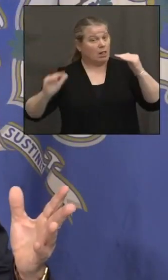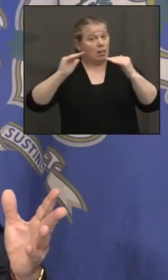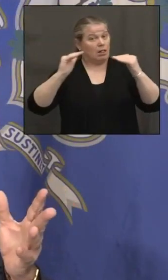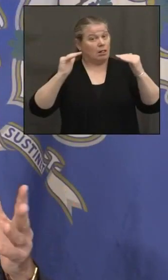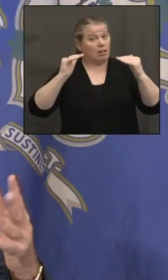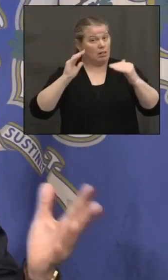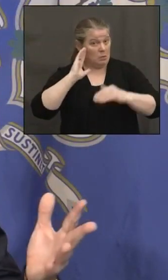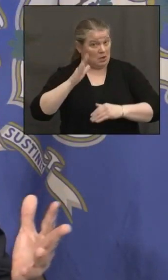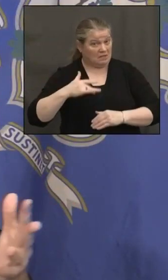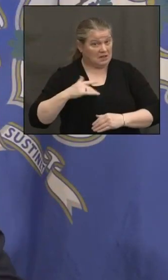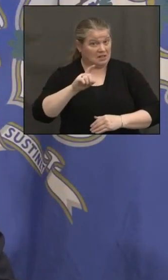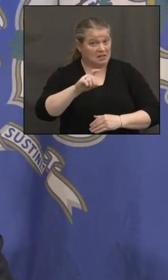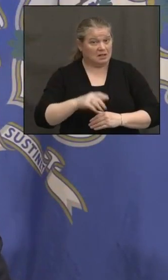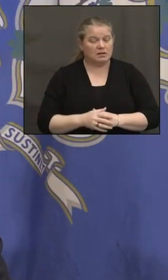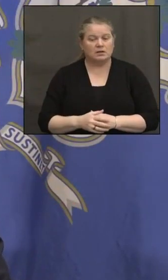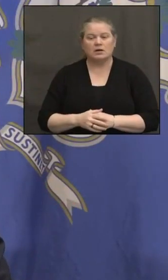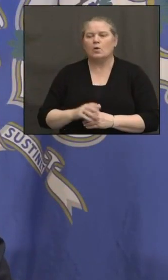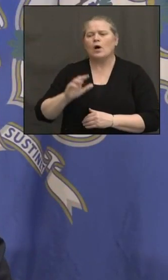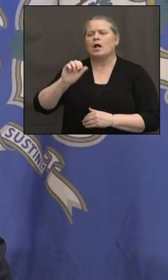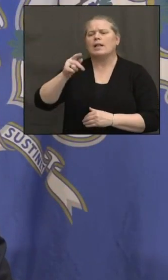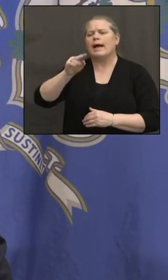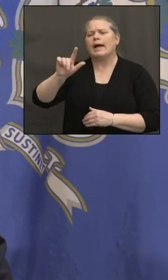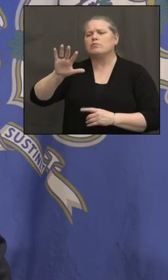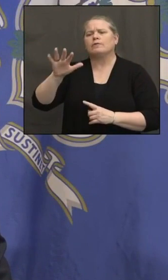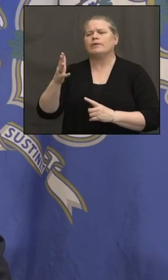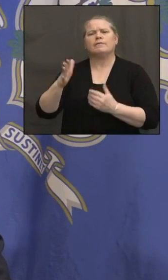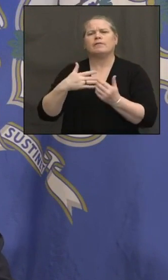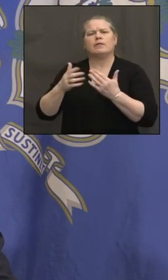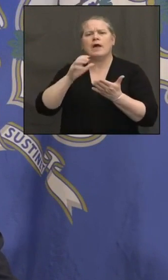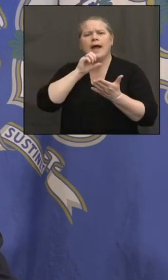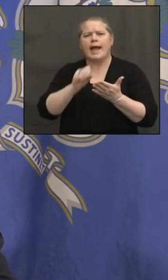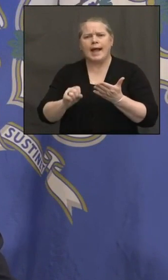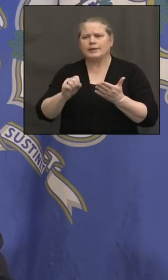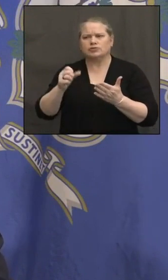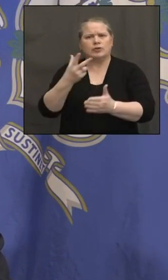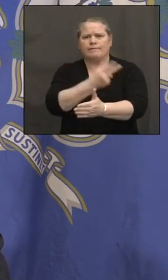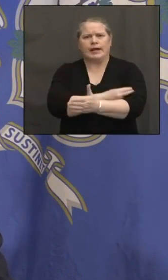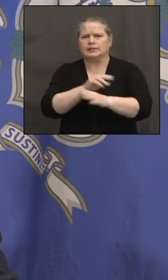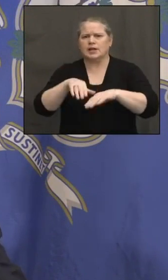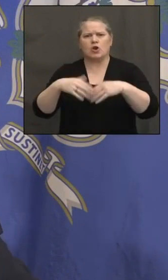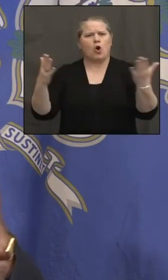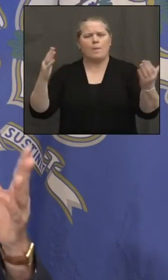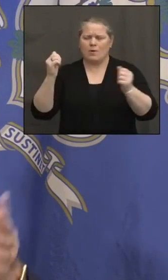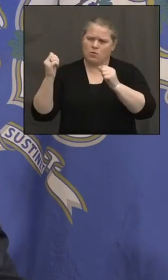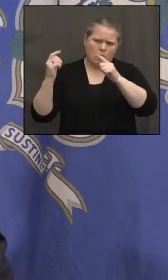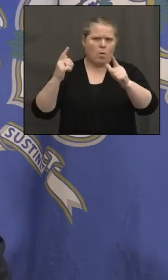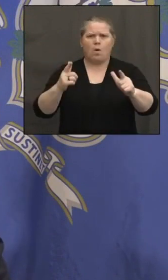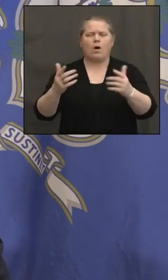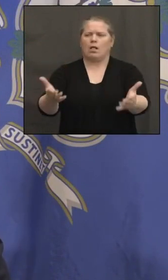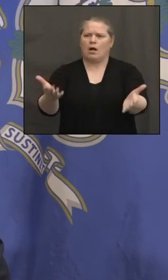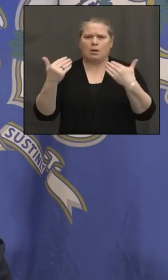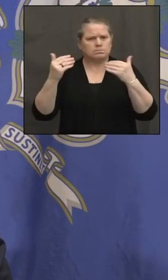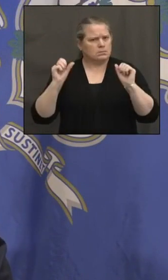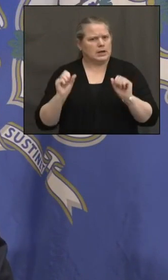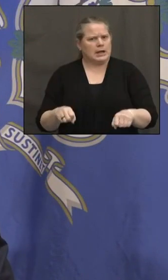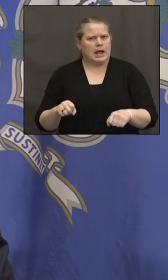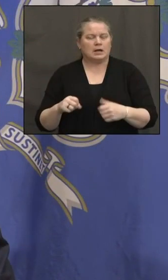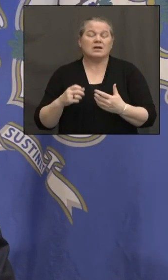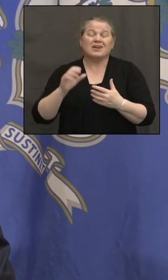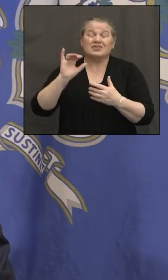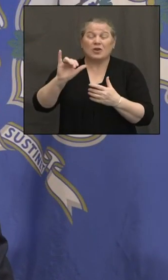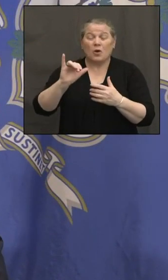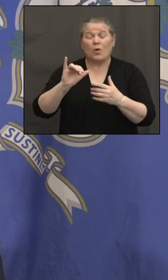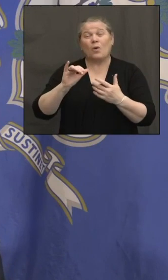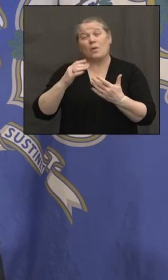we open the vaccine to everybody, regardless of age. So it'll probably take another month or two before we get up to those type of